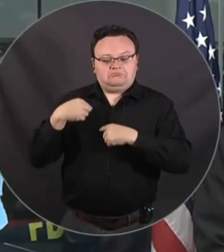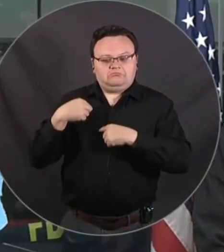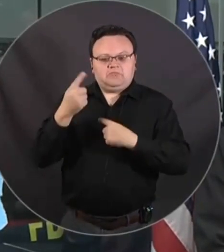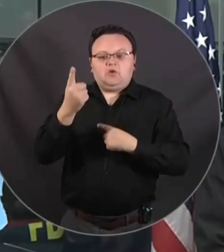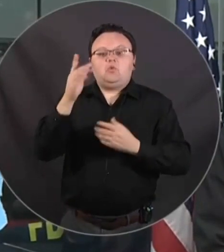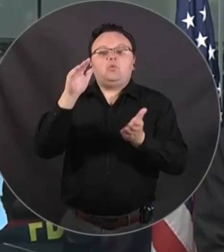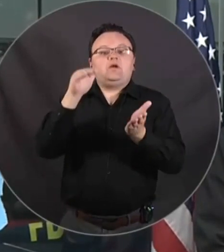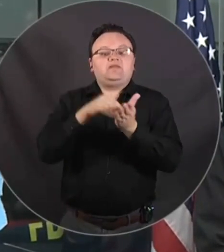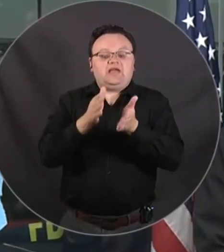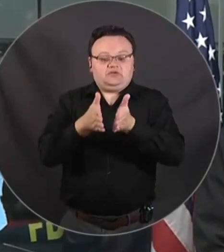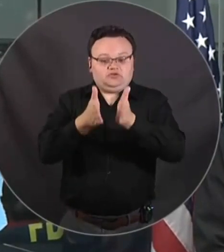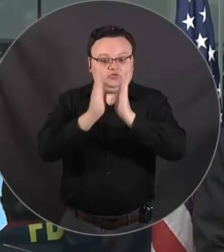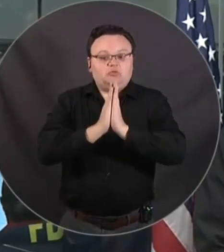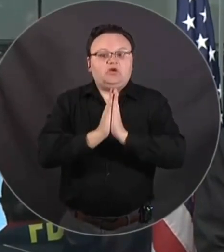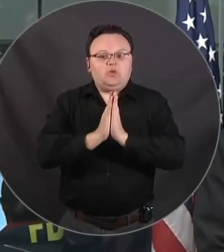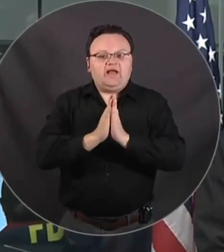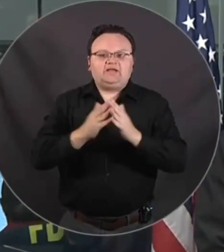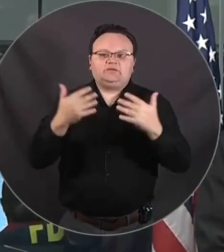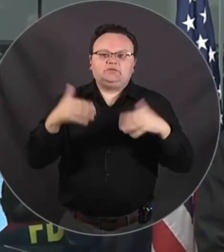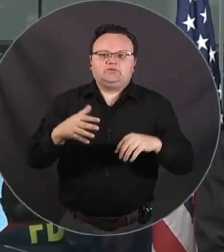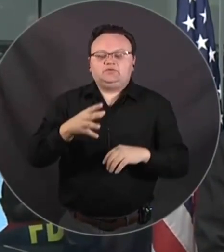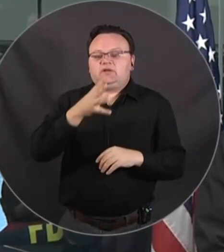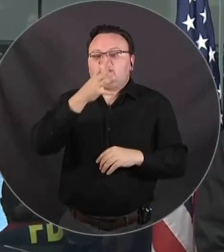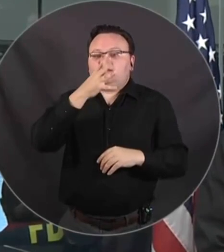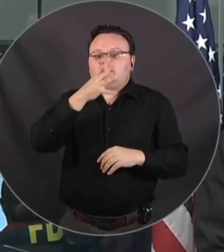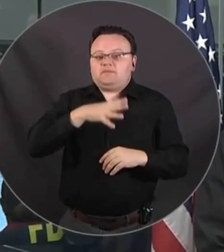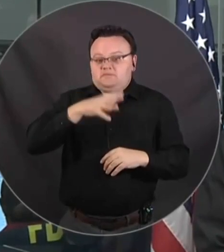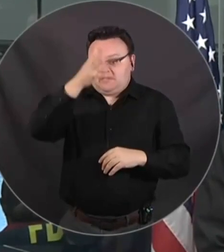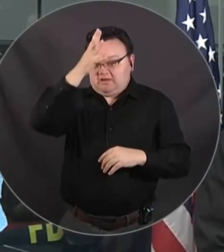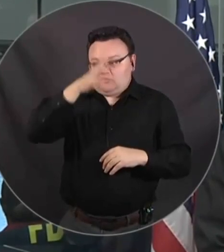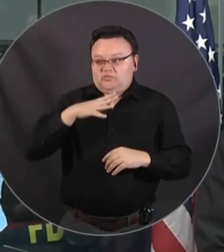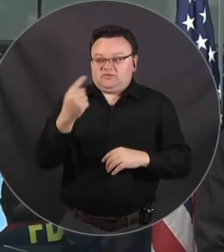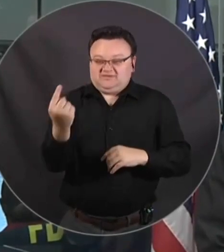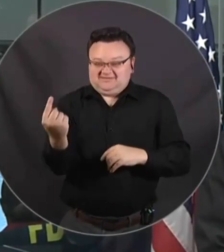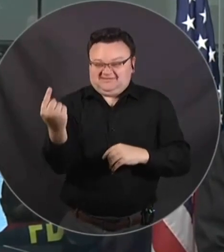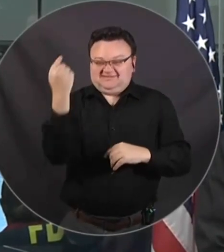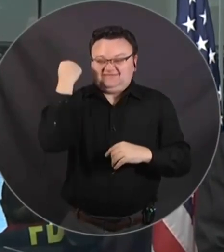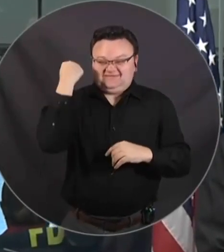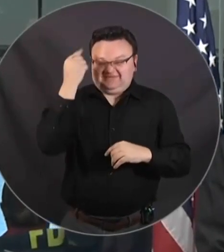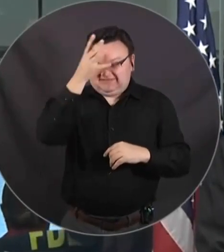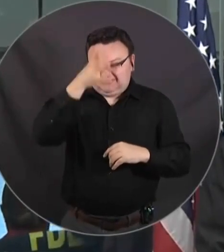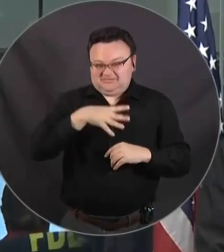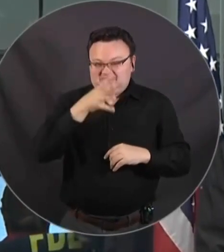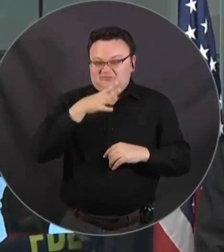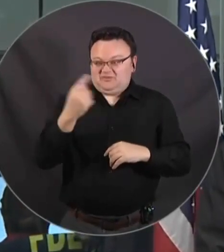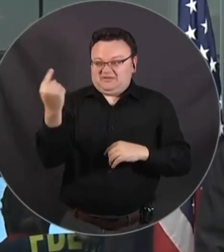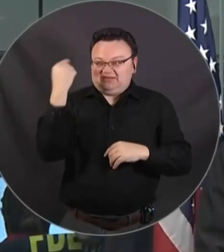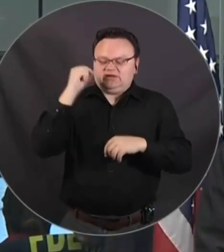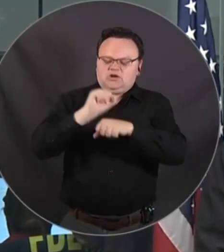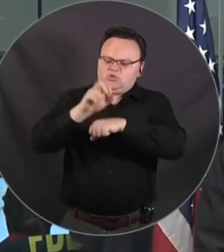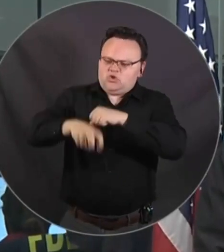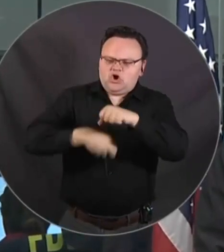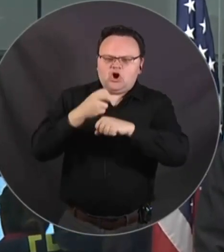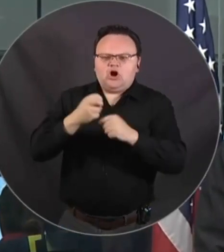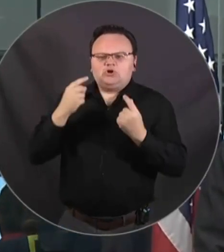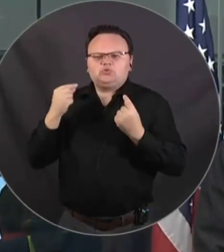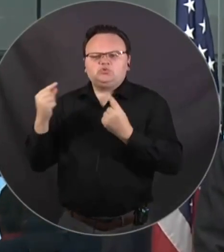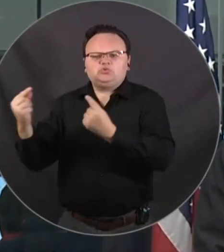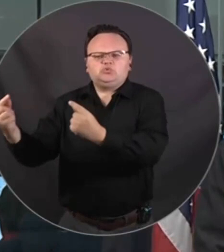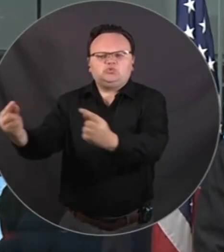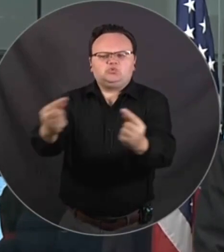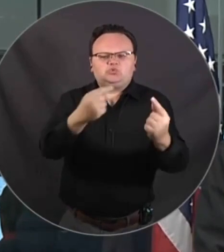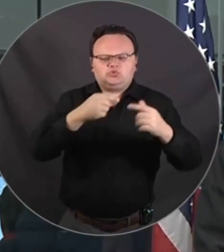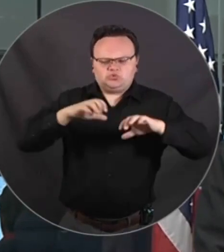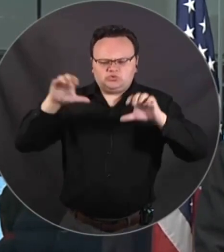and the men and women behind me in this room are either actively coordinating or have completed those 1000 missions. We have completely